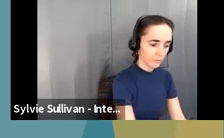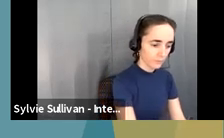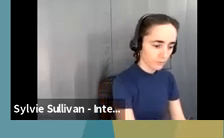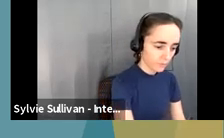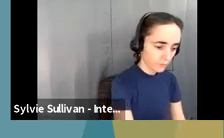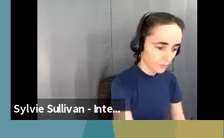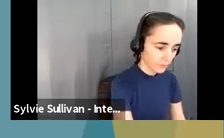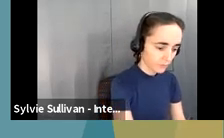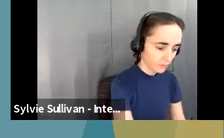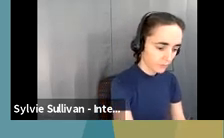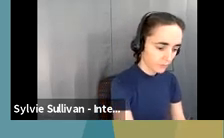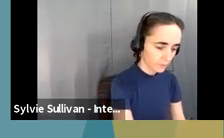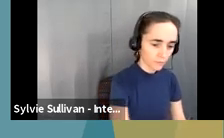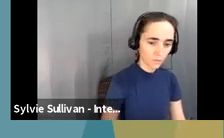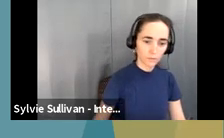next slide please.